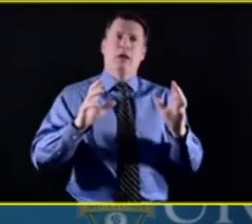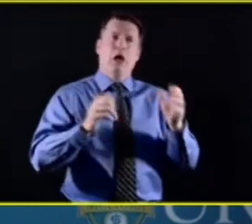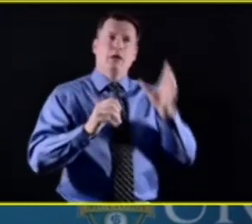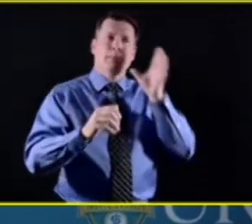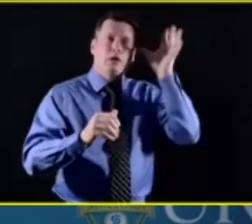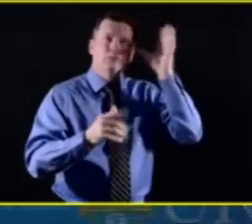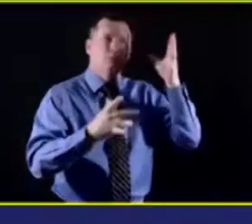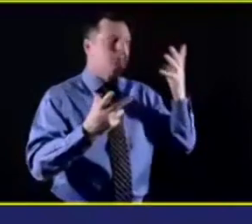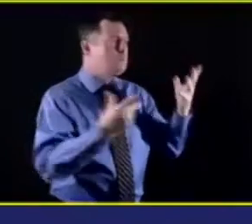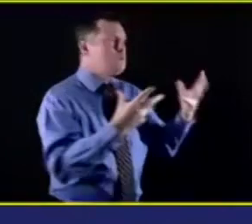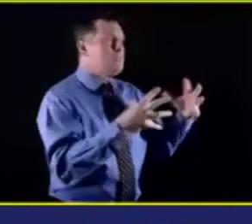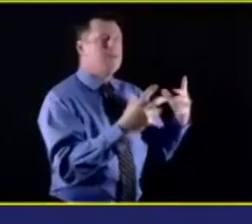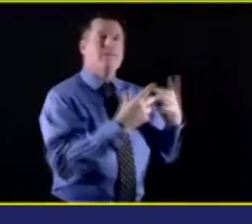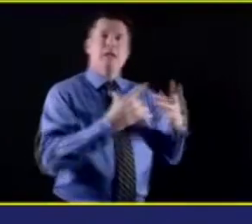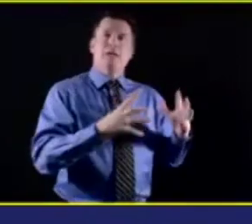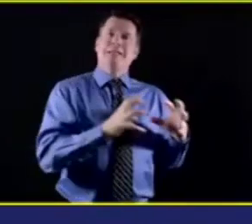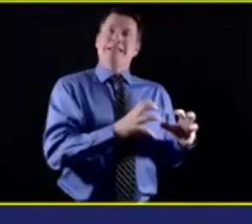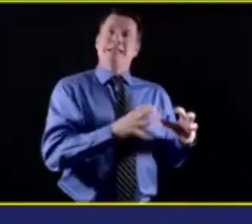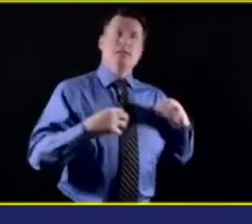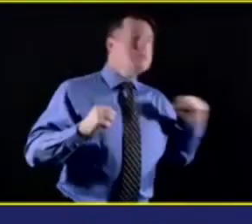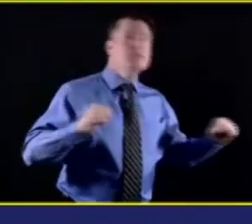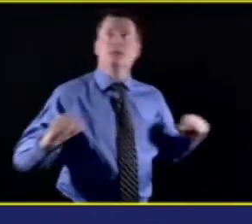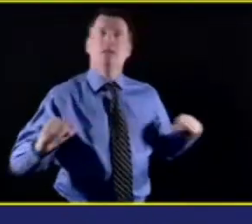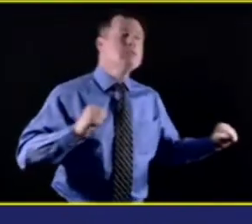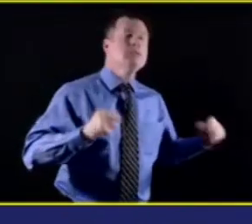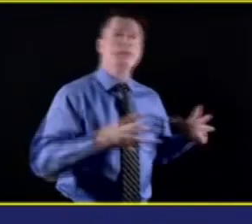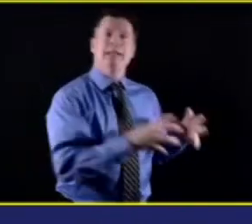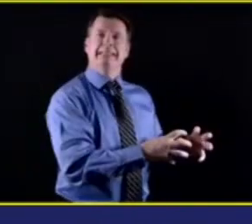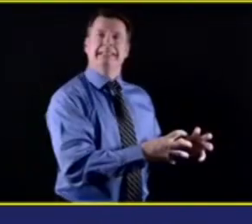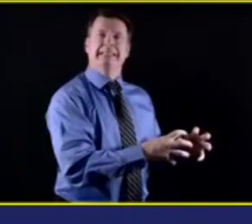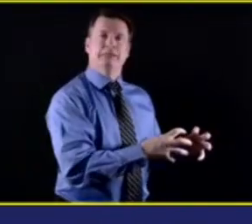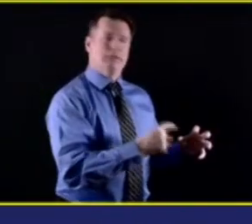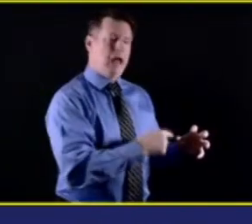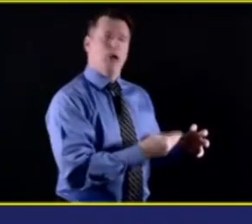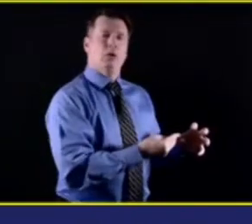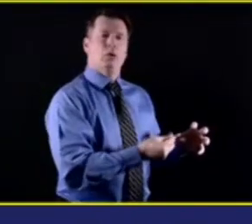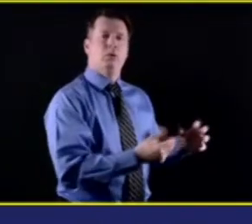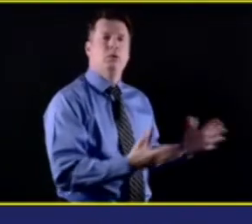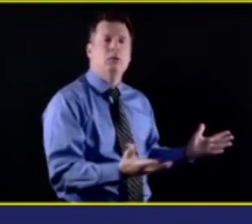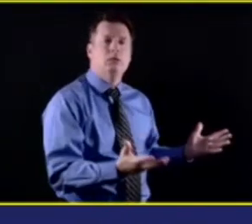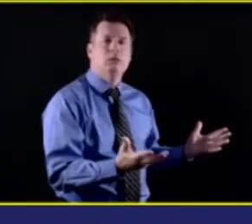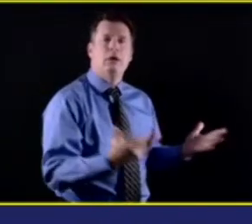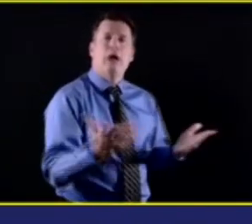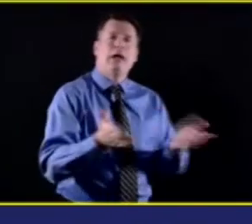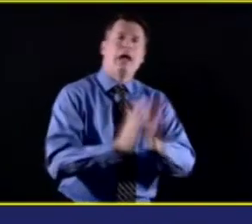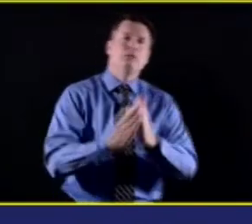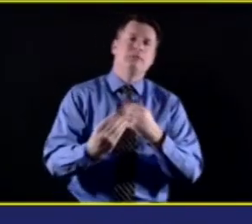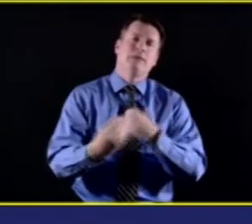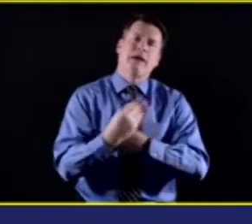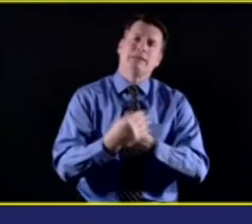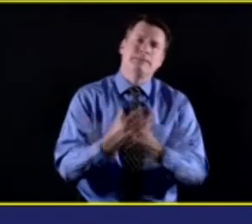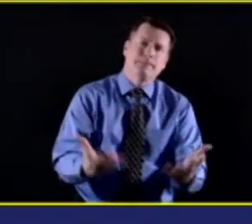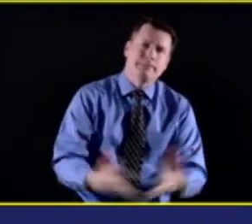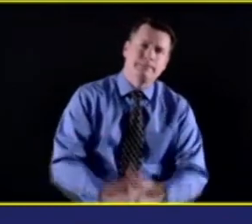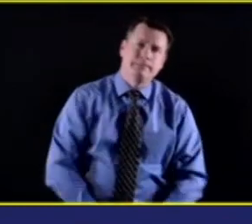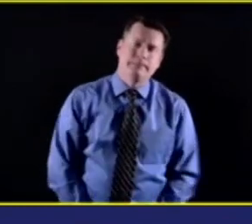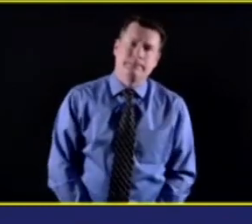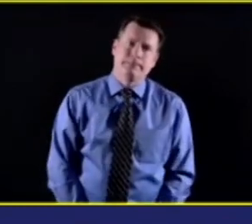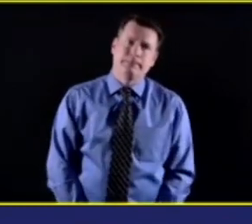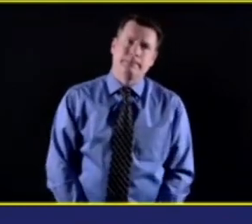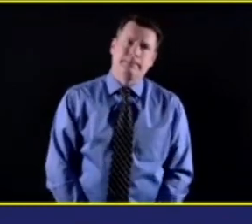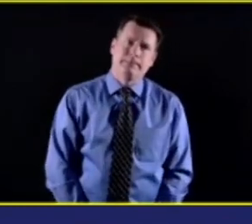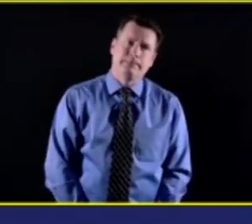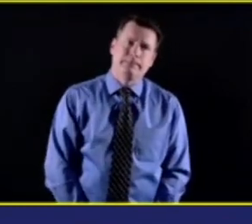Um, I'll, I'll jump in really quickly. Um, I know one thing that I've thought about with, uh, you know, families and